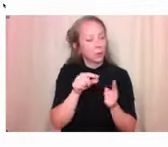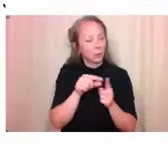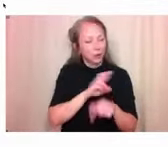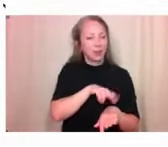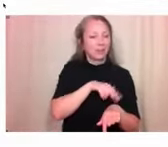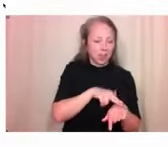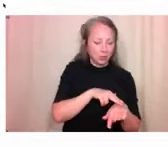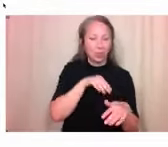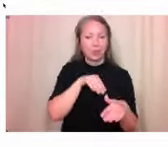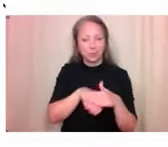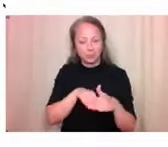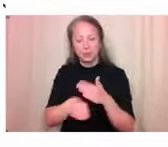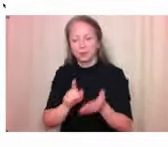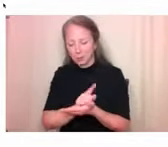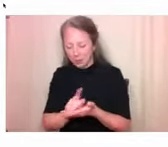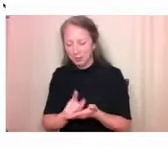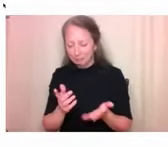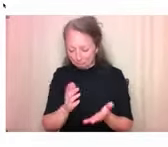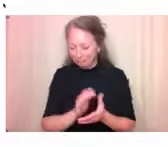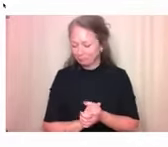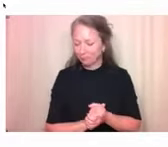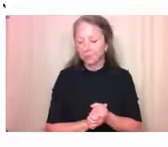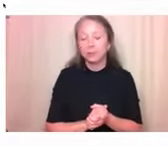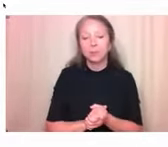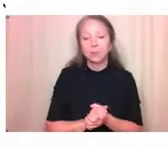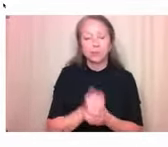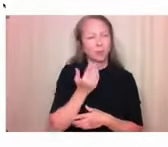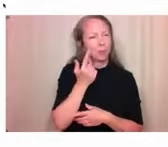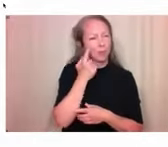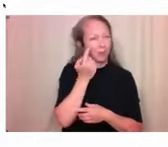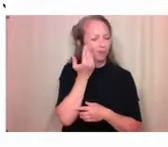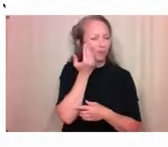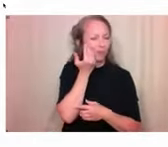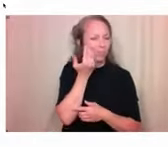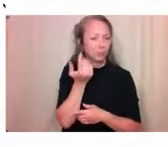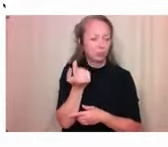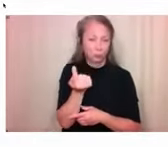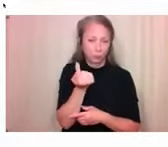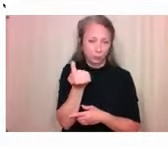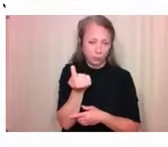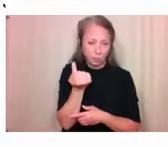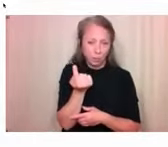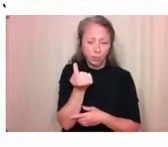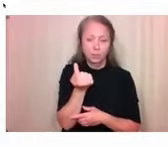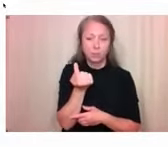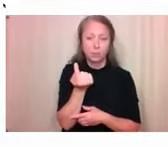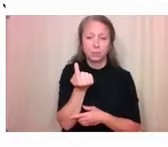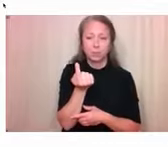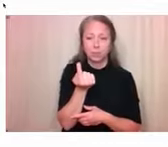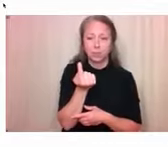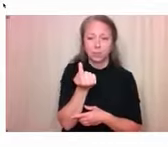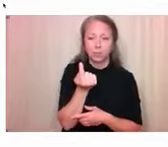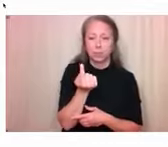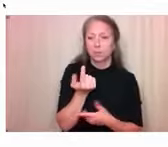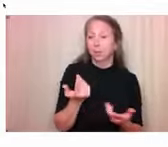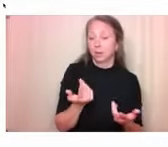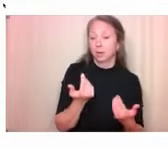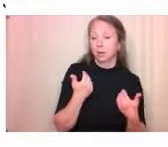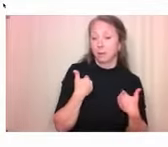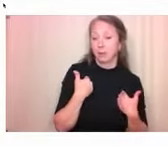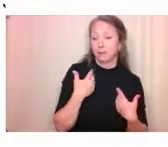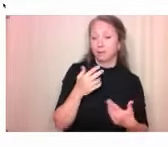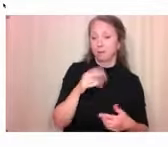So during the presentation on Tuesday, I believe it was with the National or Nova Scotian Accessibility